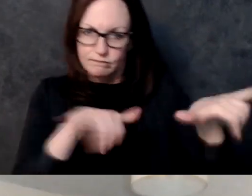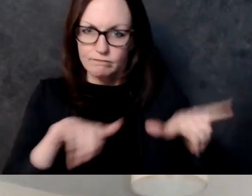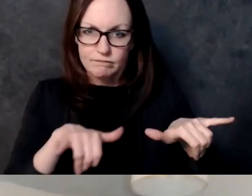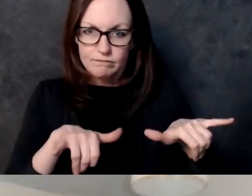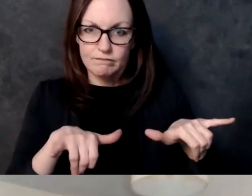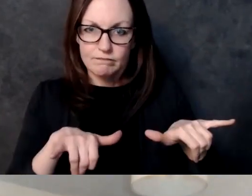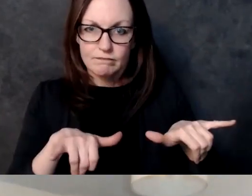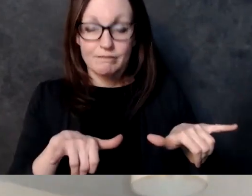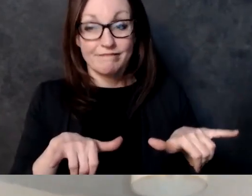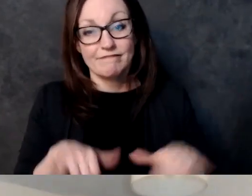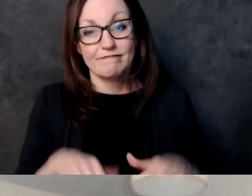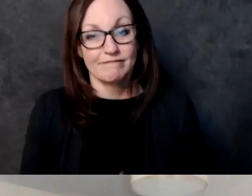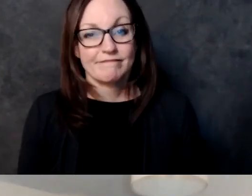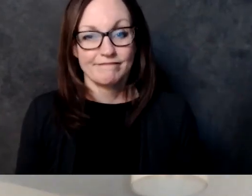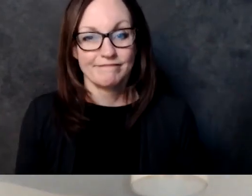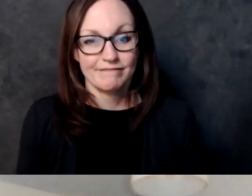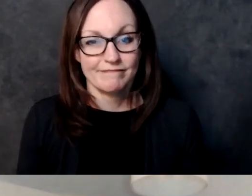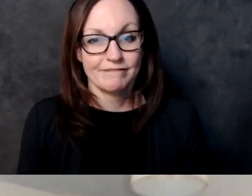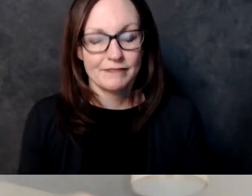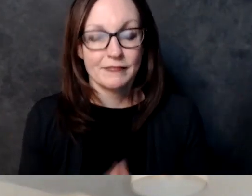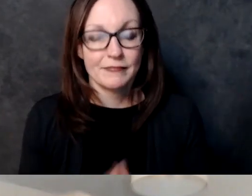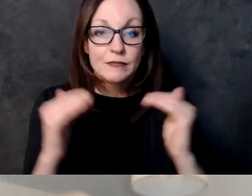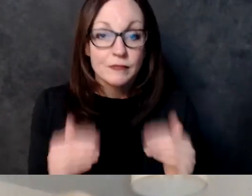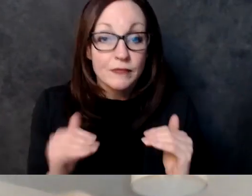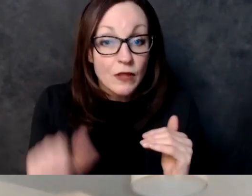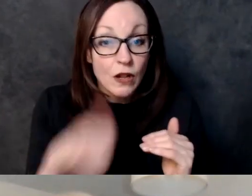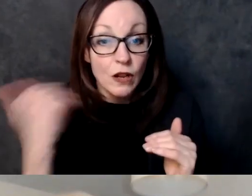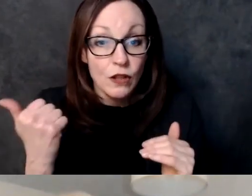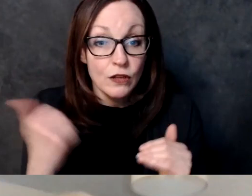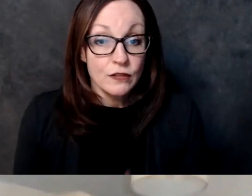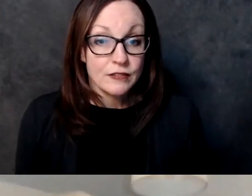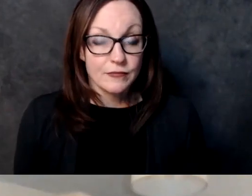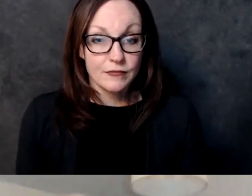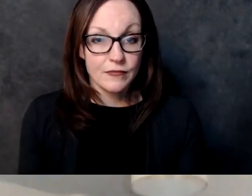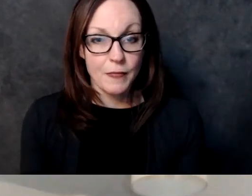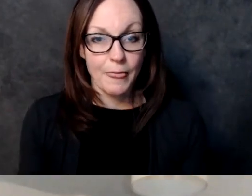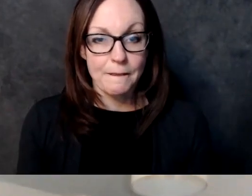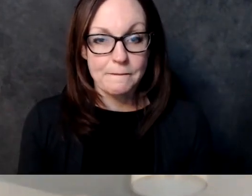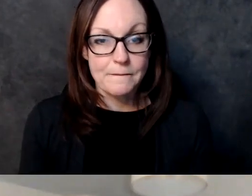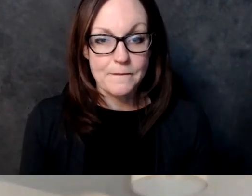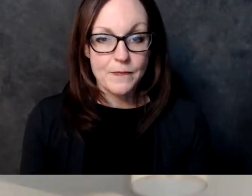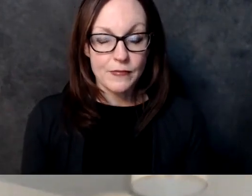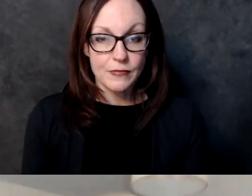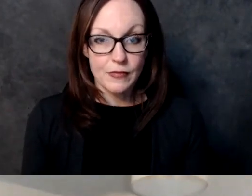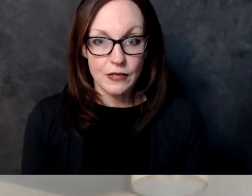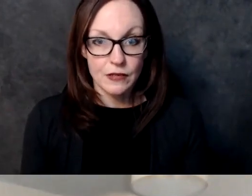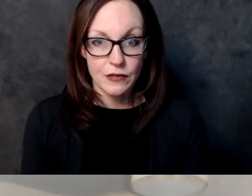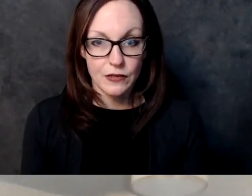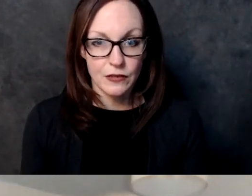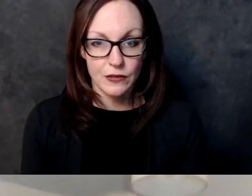of legalizing recreational marijuana uh i'll start yes 100 um